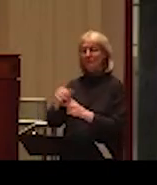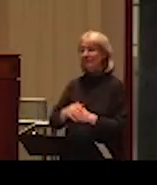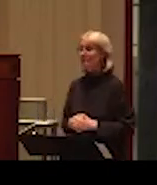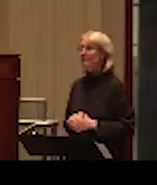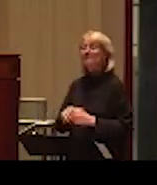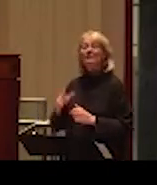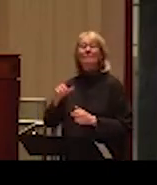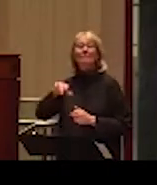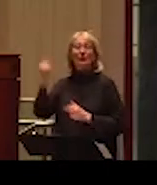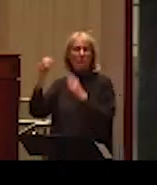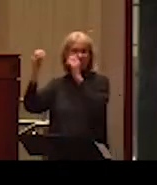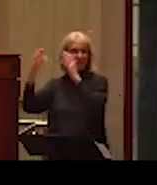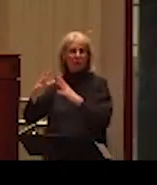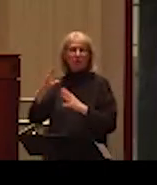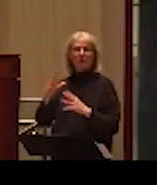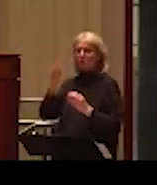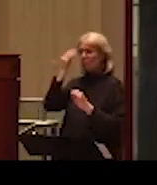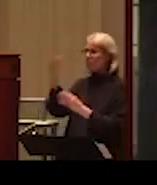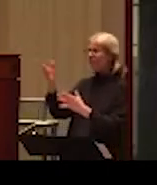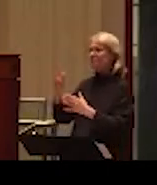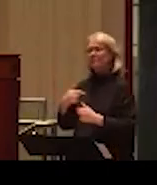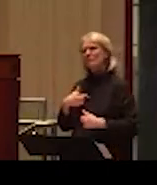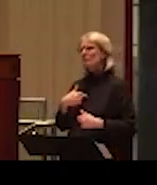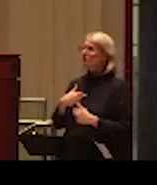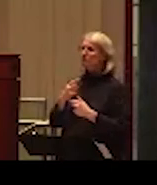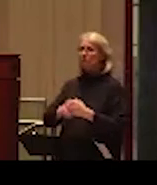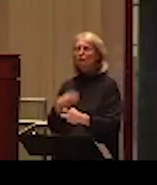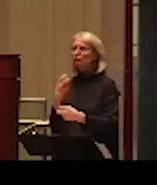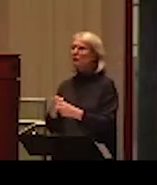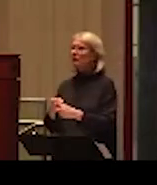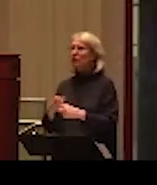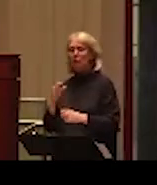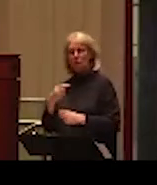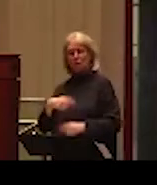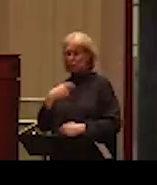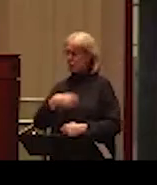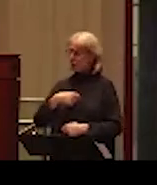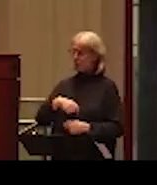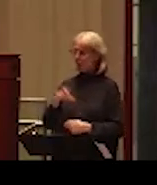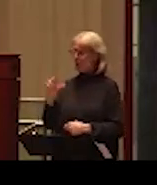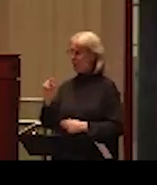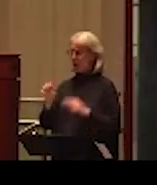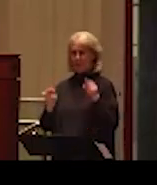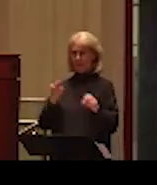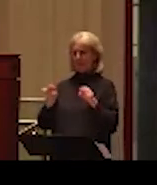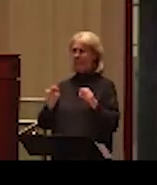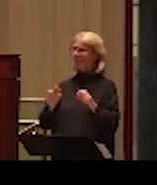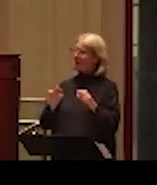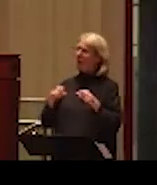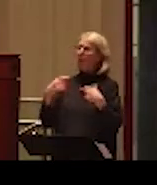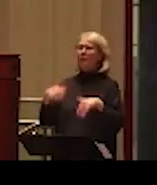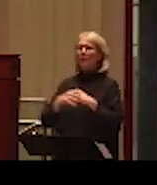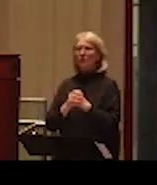to my colleagues and I complained to them how it is difficult to do research on gender and crime given all the stereotypes and